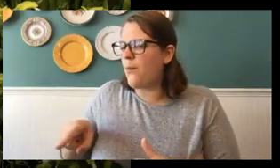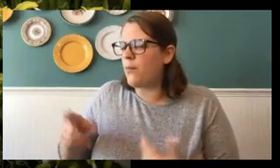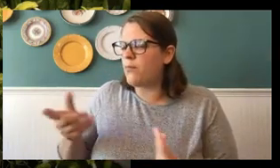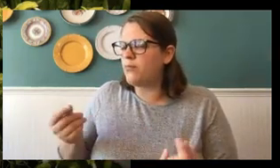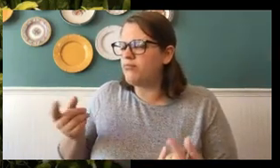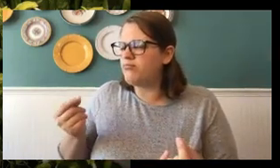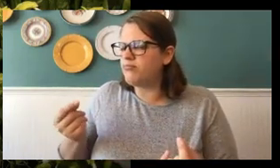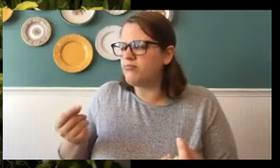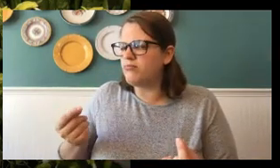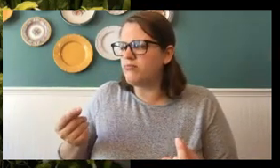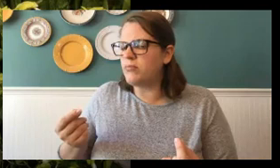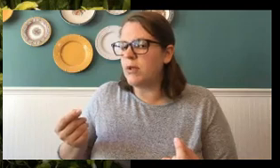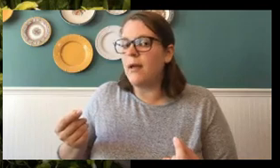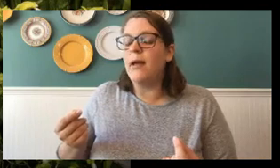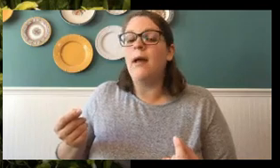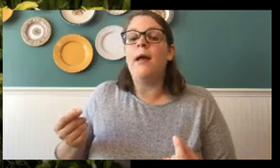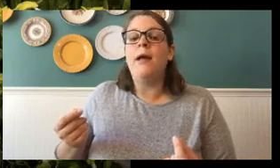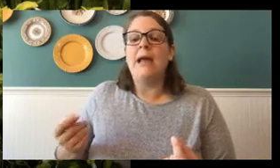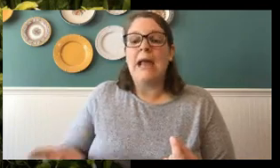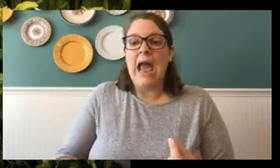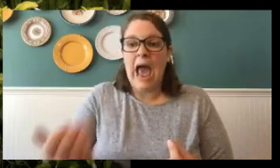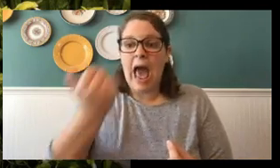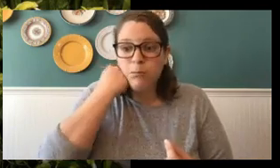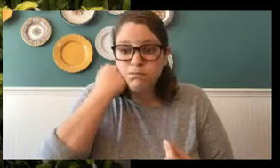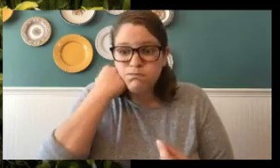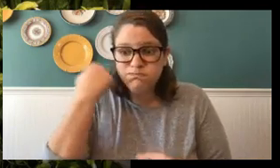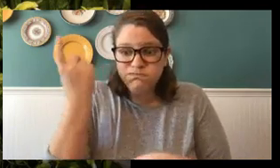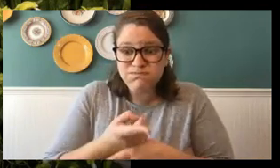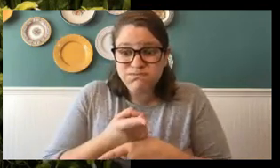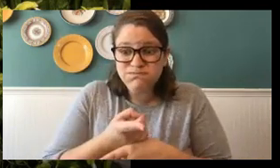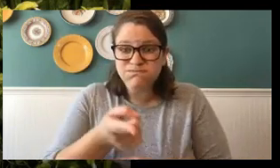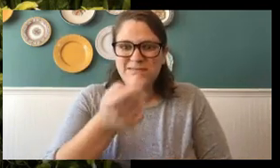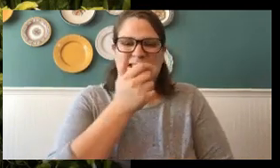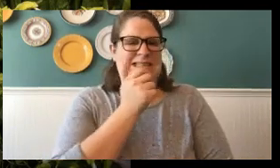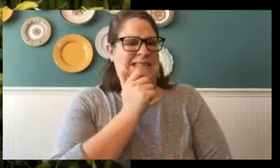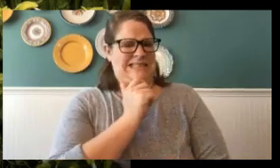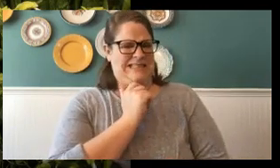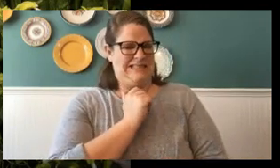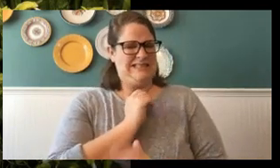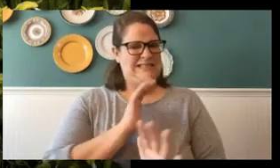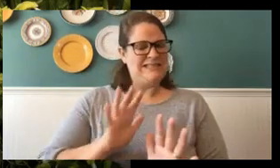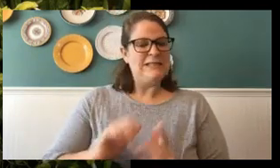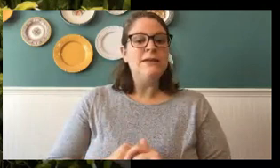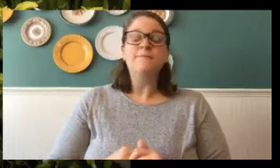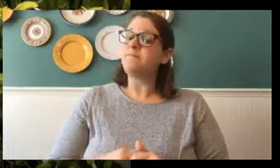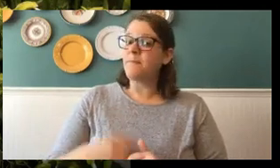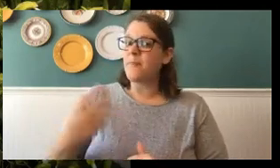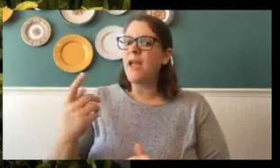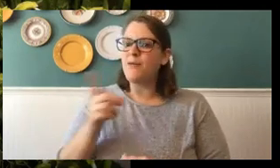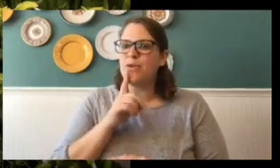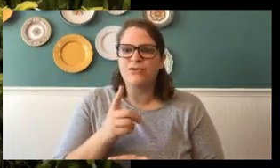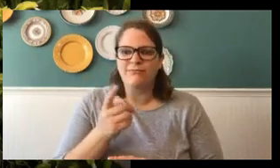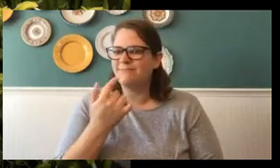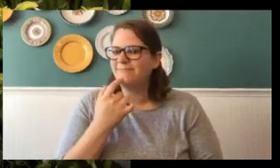You are correct. He eats it. Yeah, I bet you it tastes just like